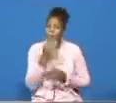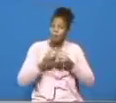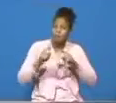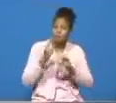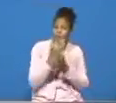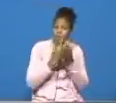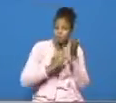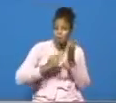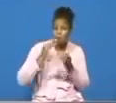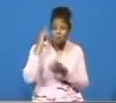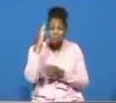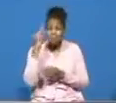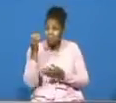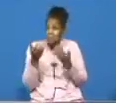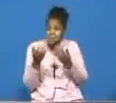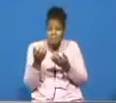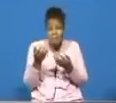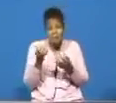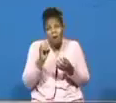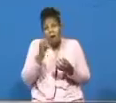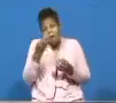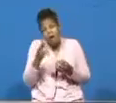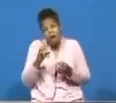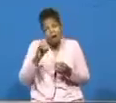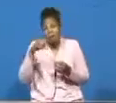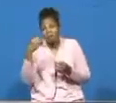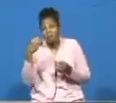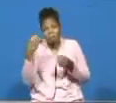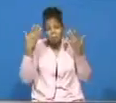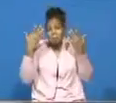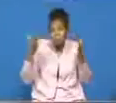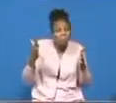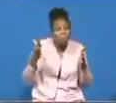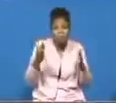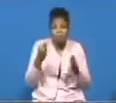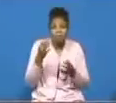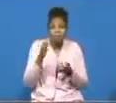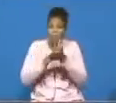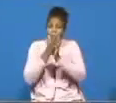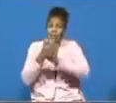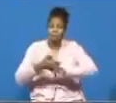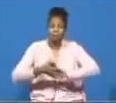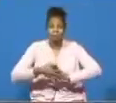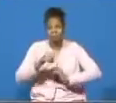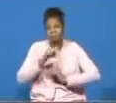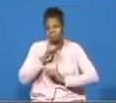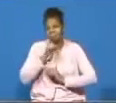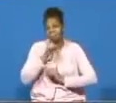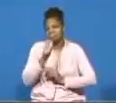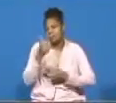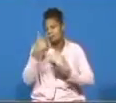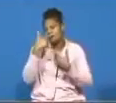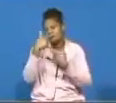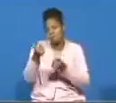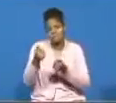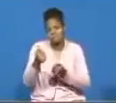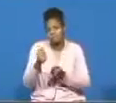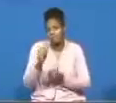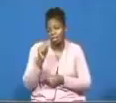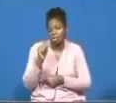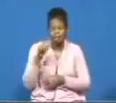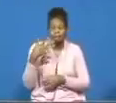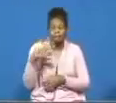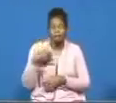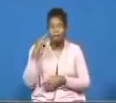growing discouraged i wonder if somebody is following me this evening yes they are are getting god's people